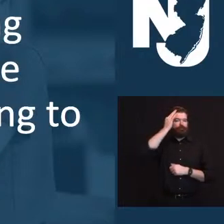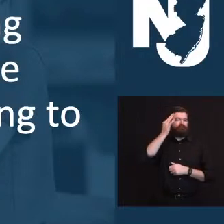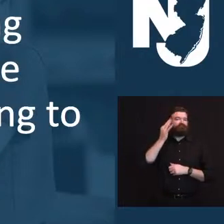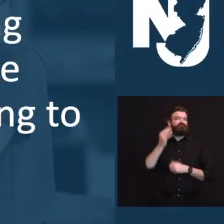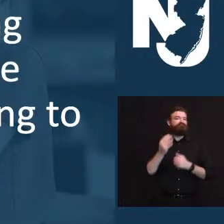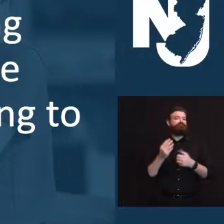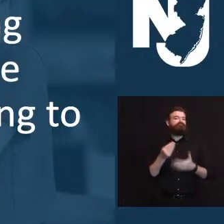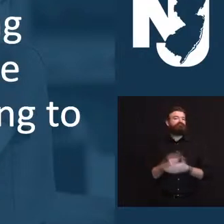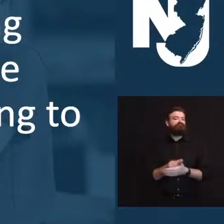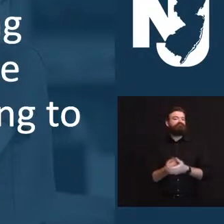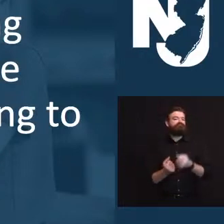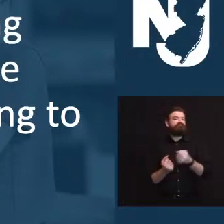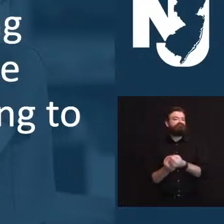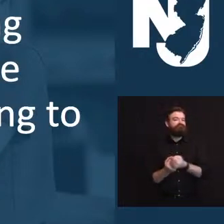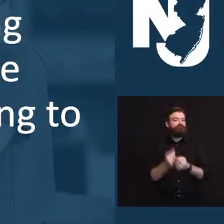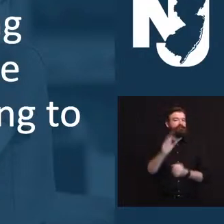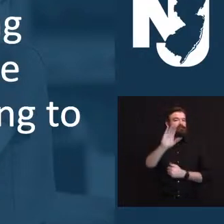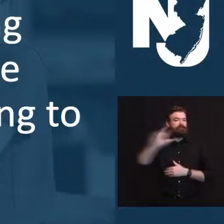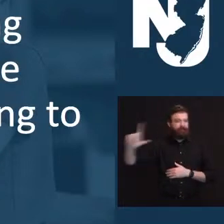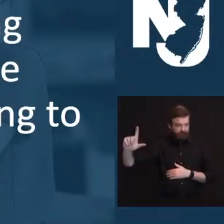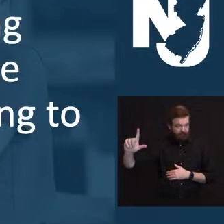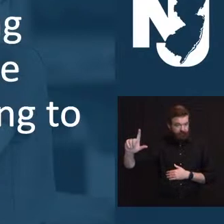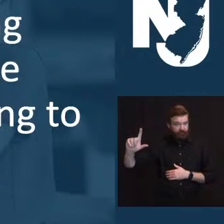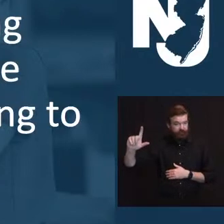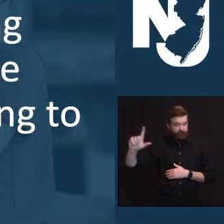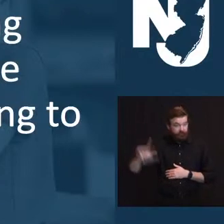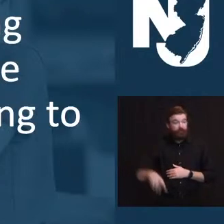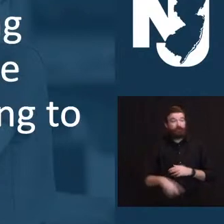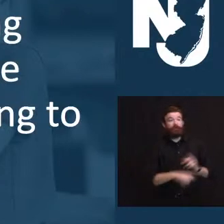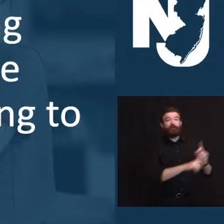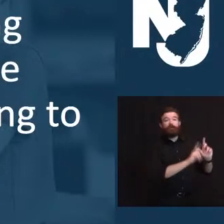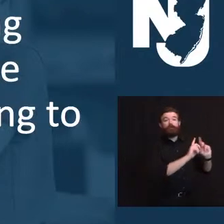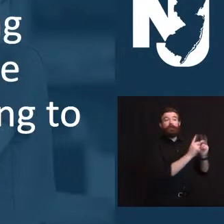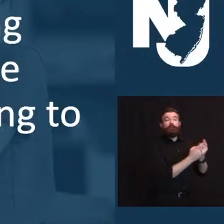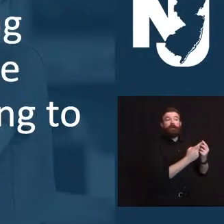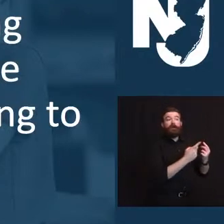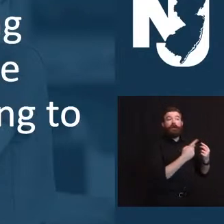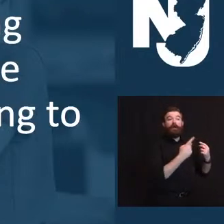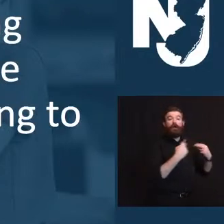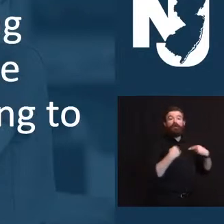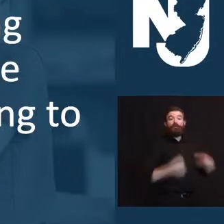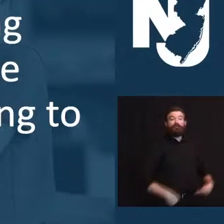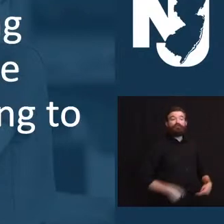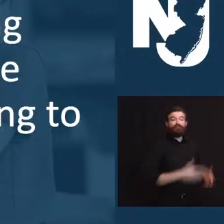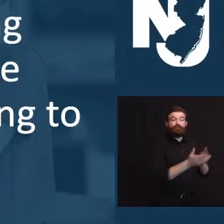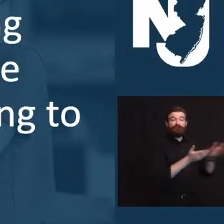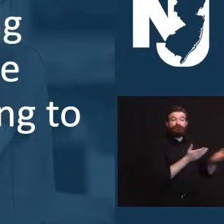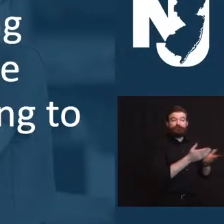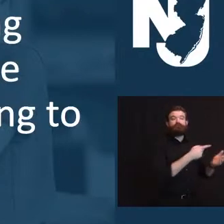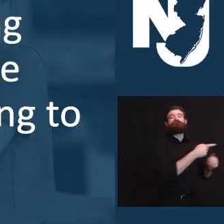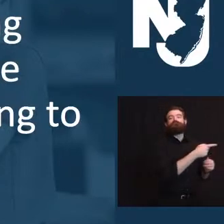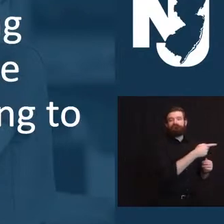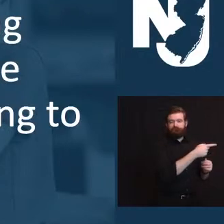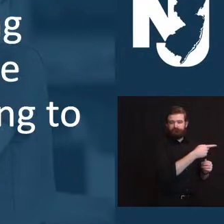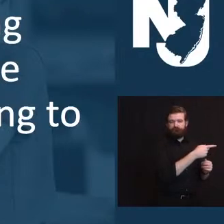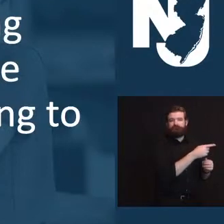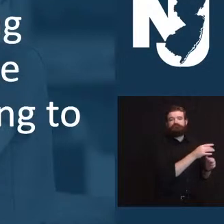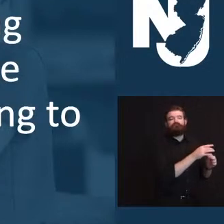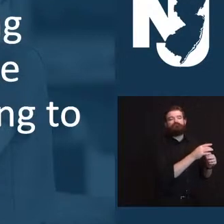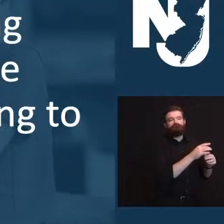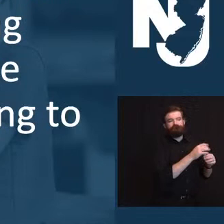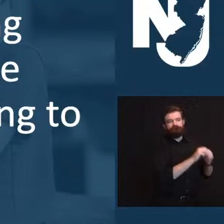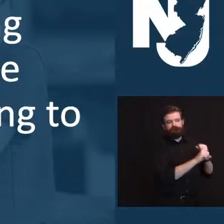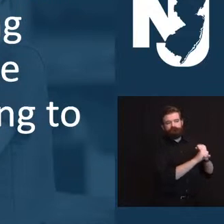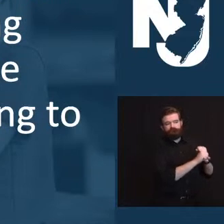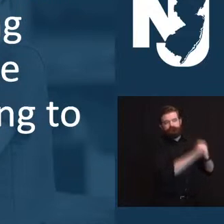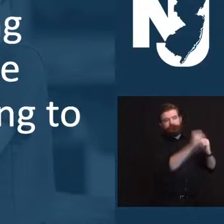is extending several of its COVID-19-related child care assistance programs for families and providers